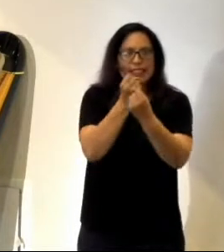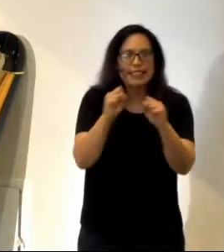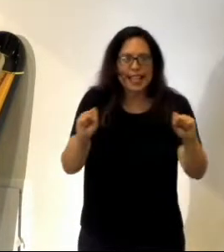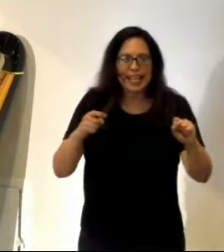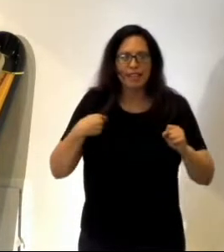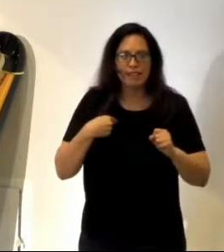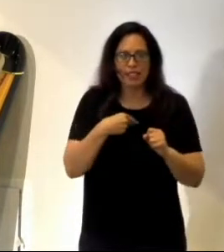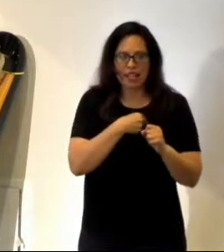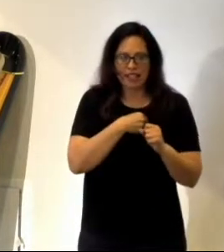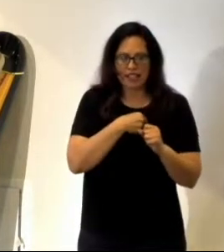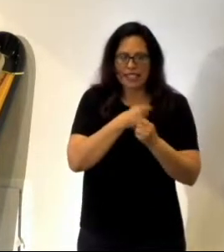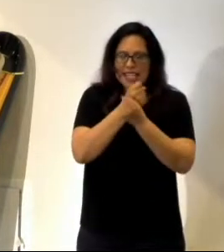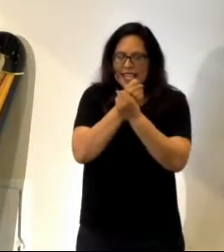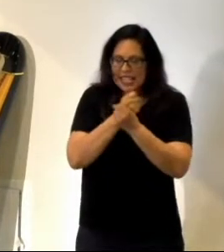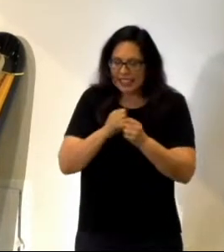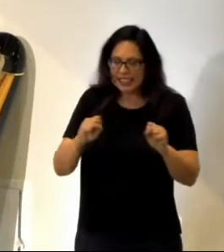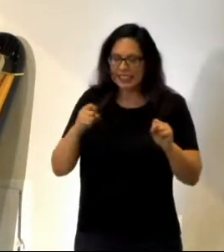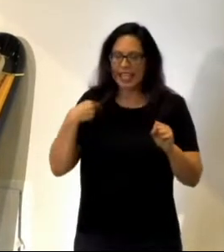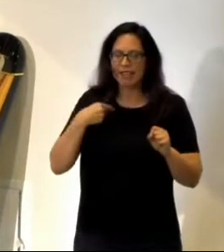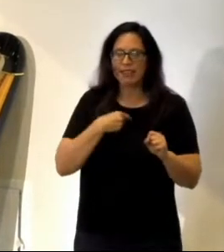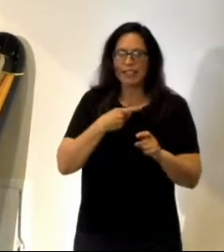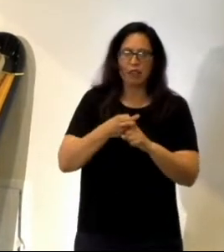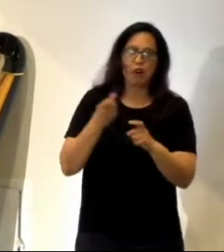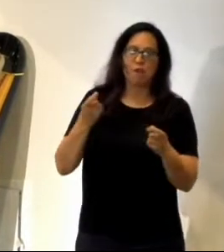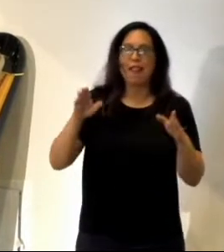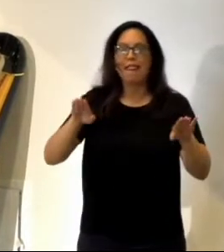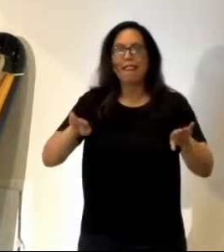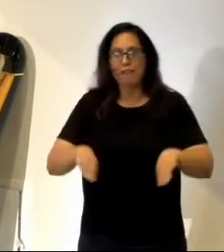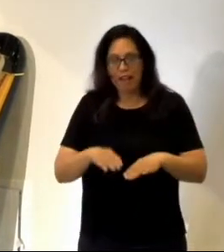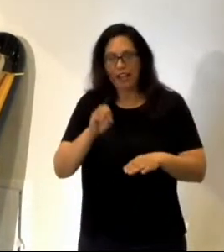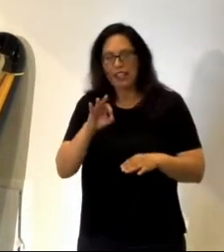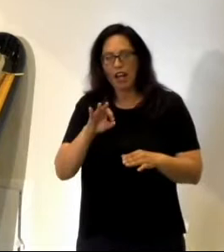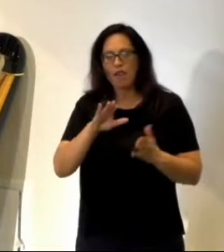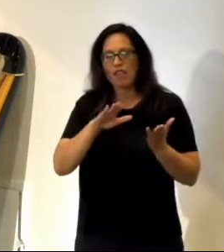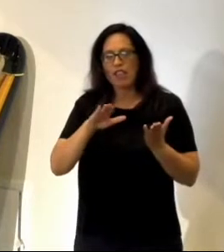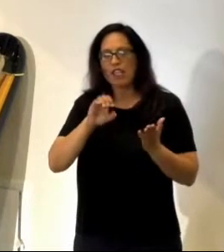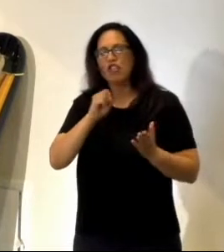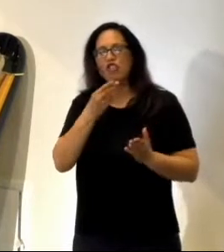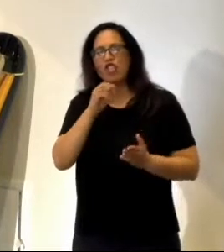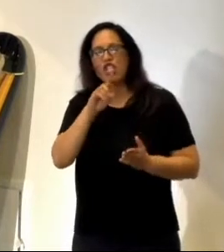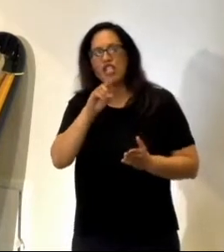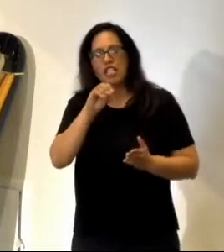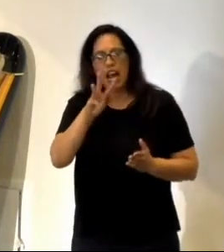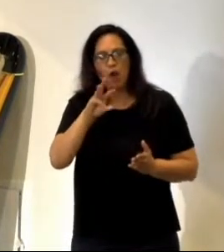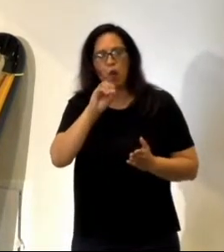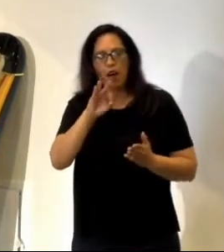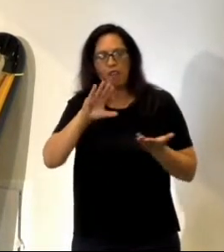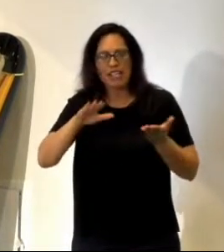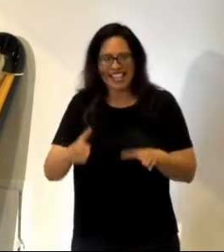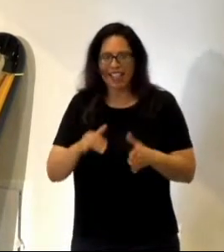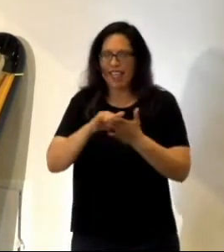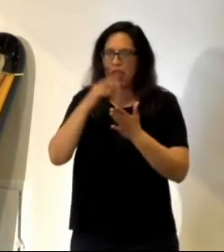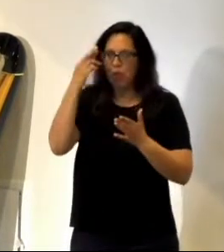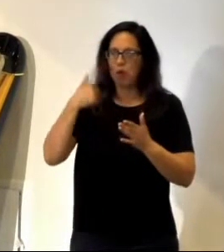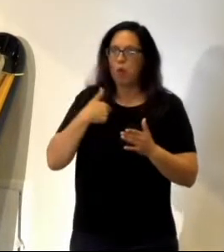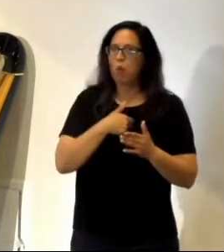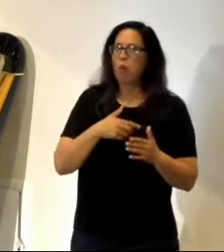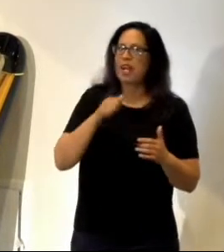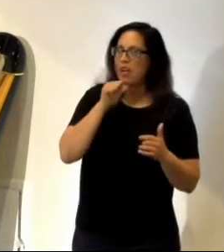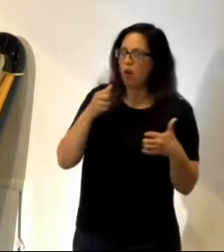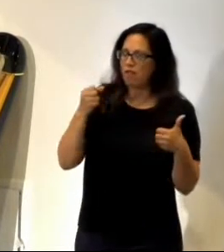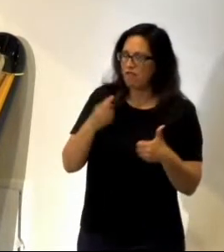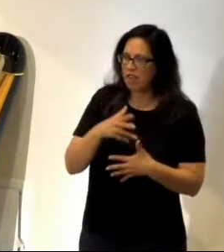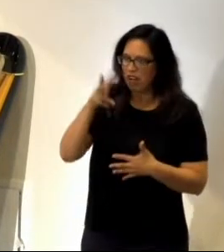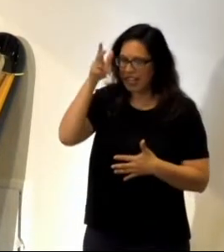He saves us from the valley of the shadow of death. And that's why we fear no evil, right? So he saves us from